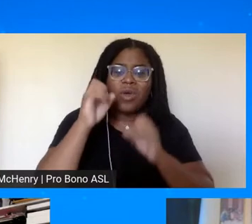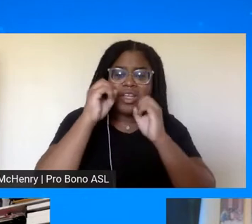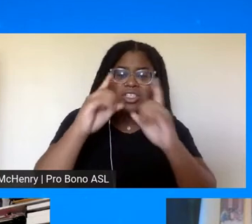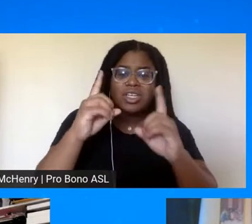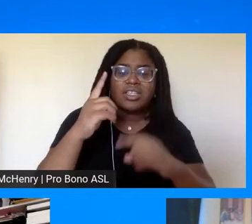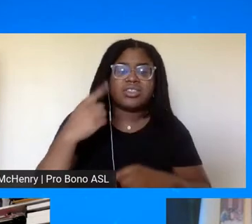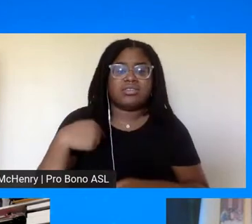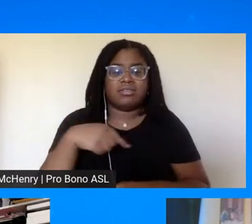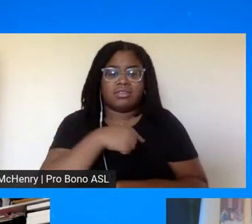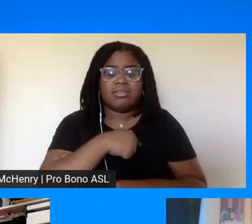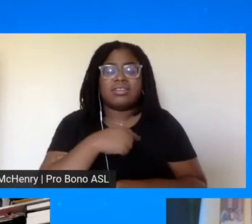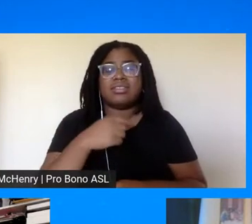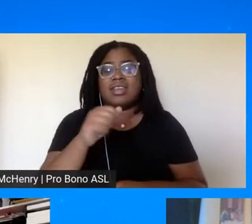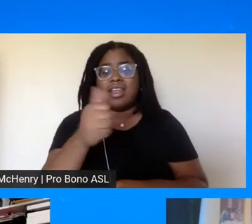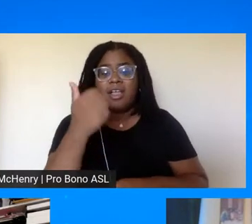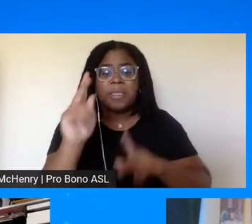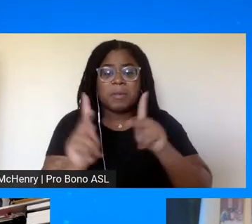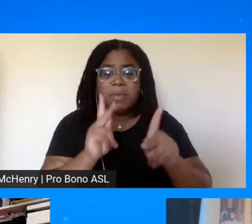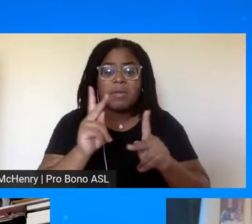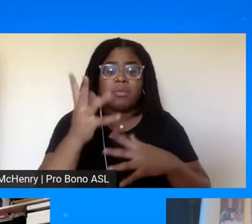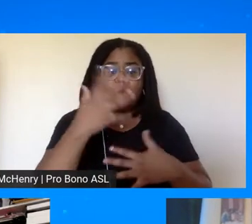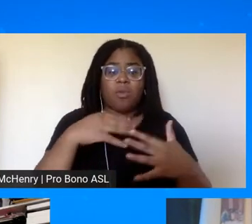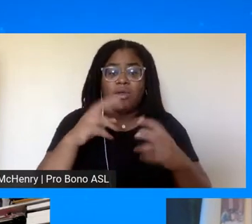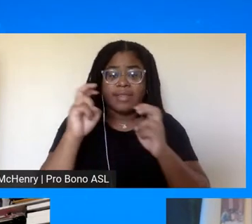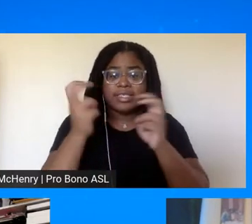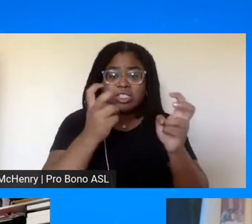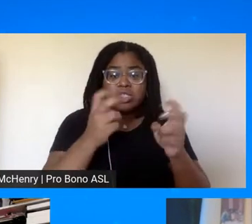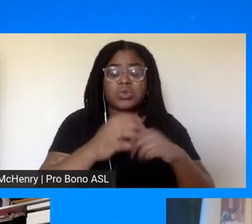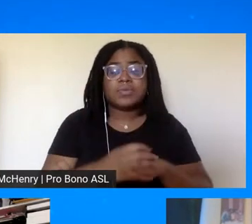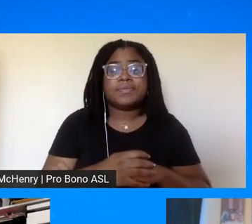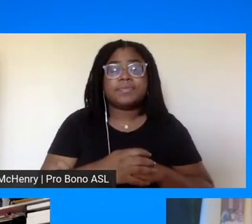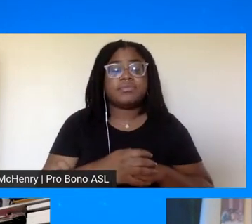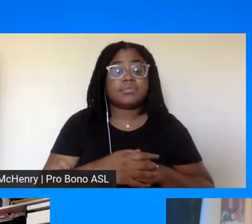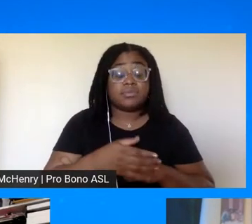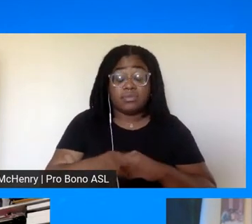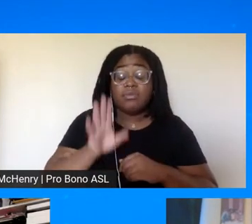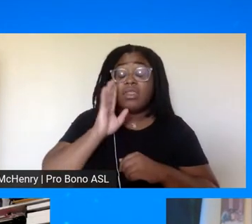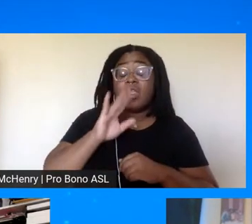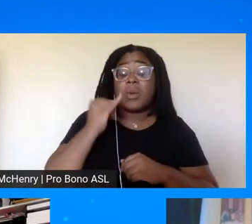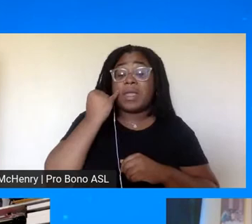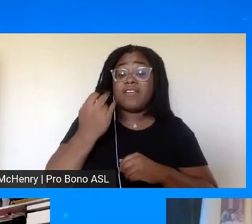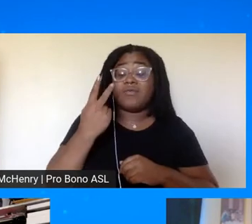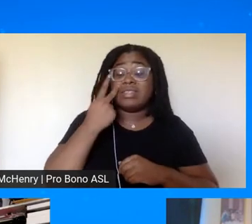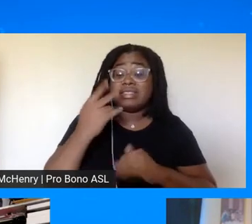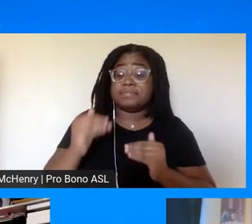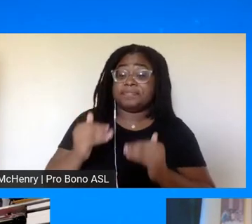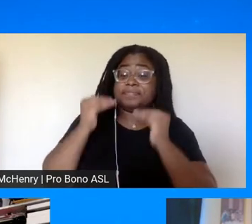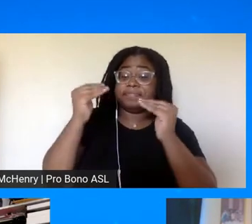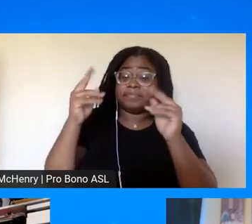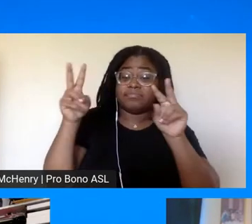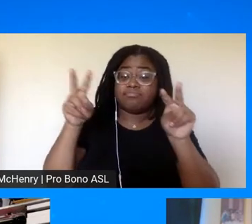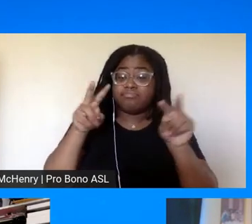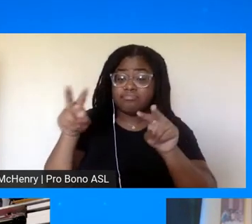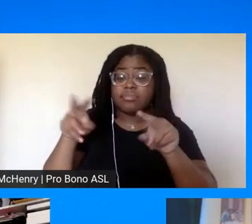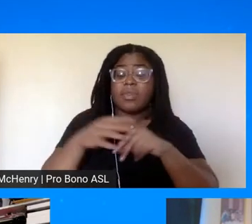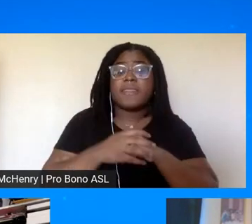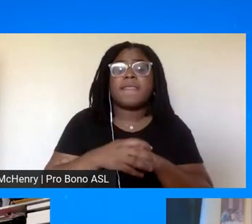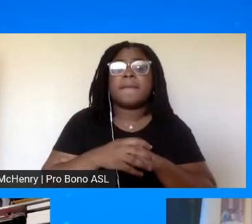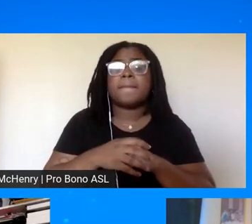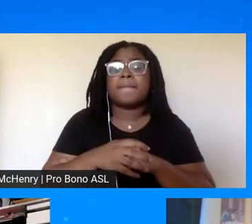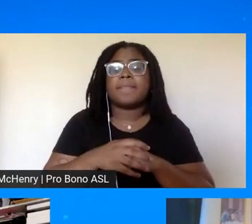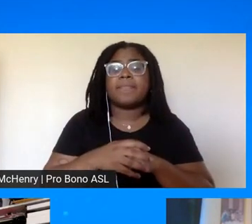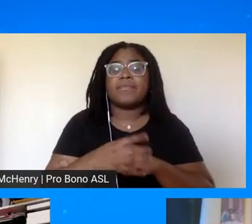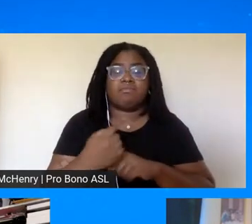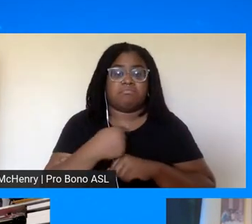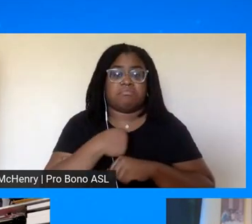around these issues you know dr west if we take a high level view of this um you know as one